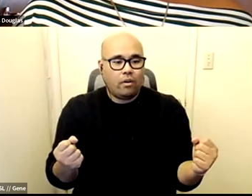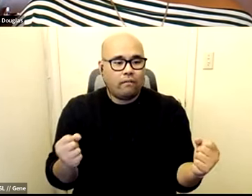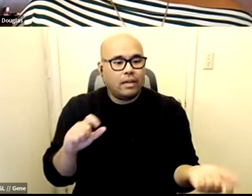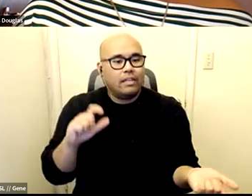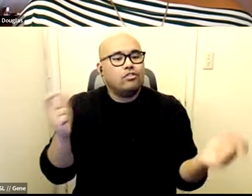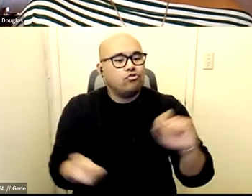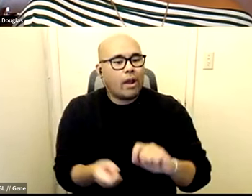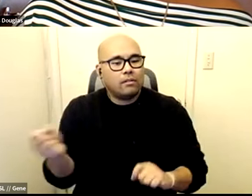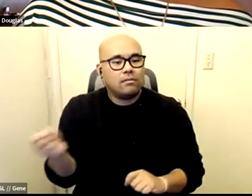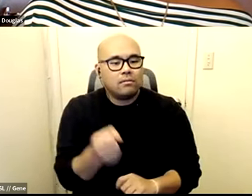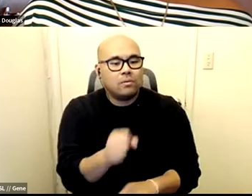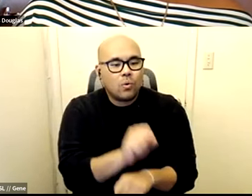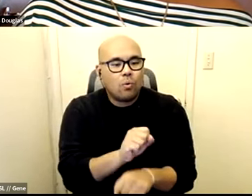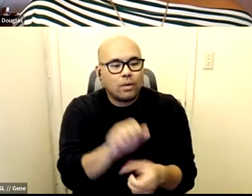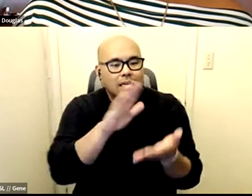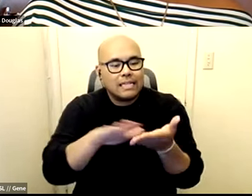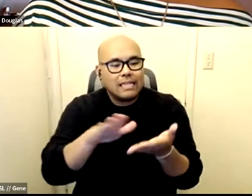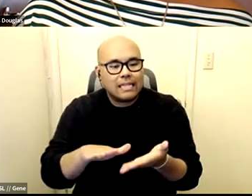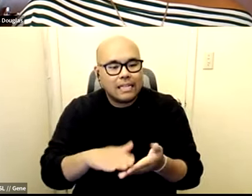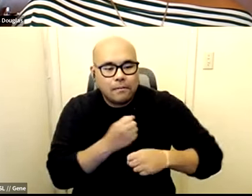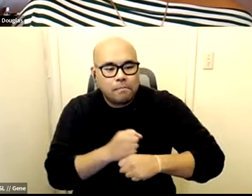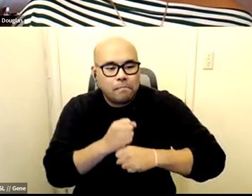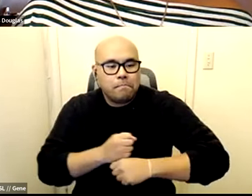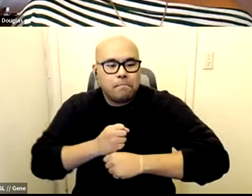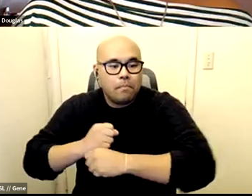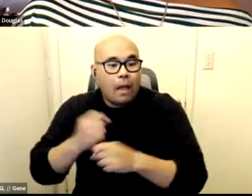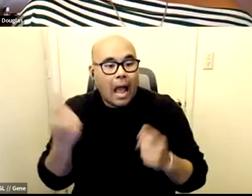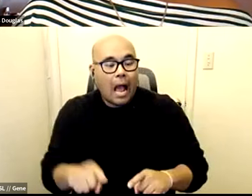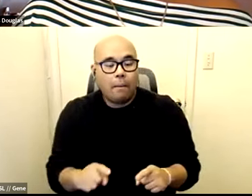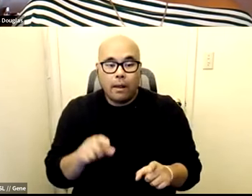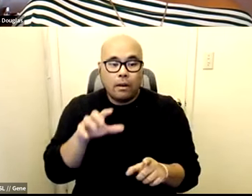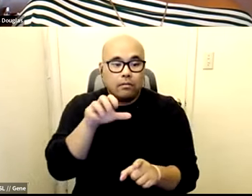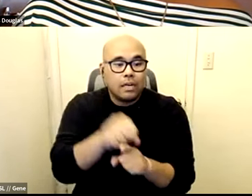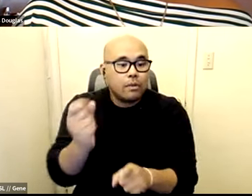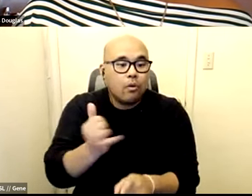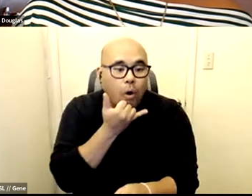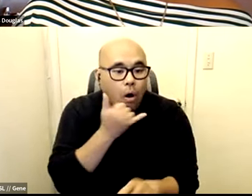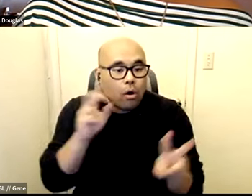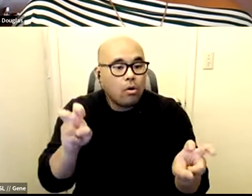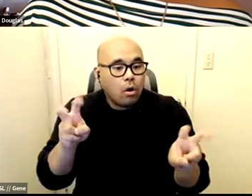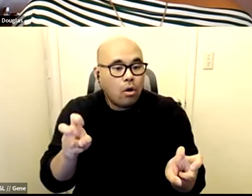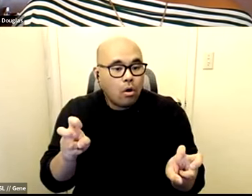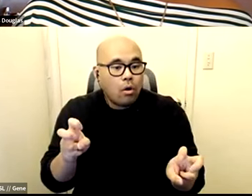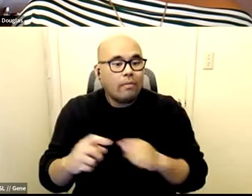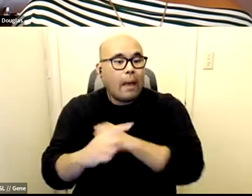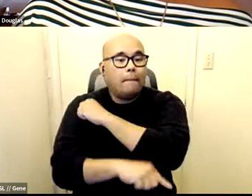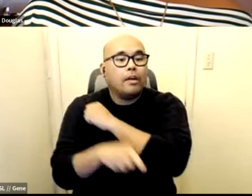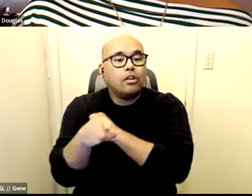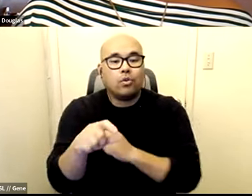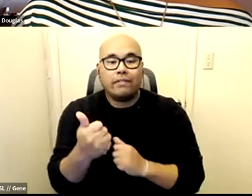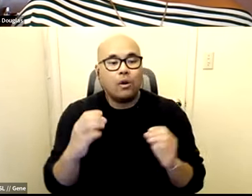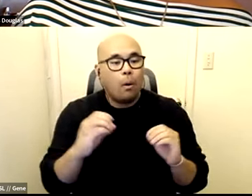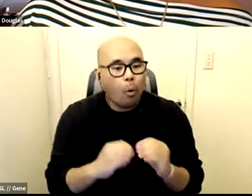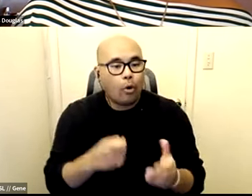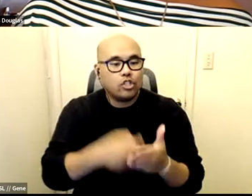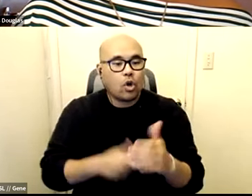And if you do something that is quote unquote wrong, what do they do? They give you 10 additional chores. They wake